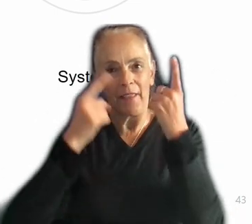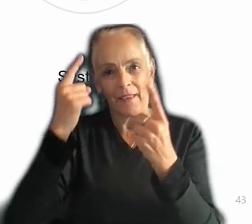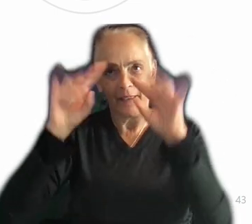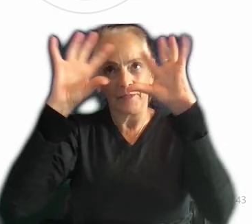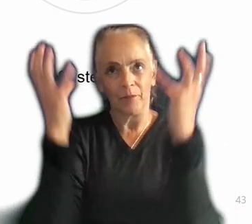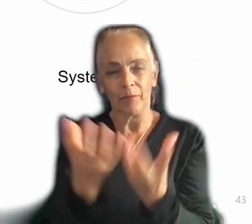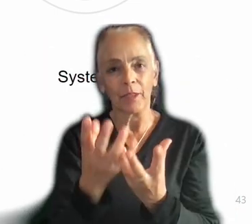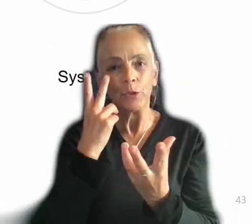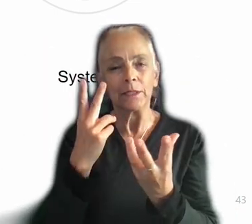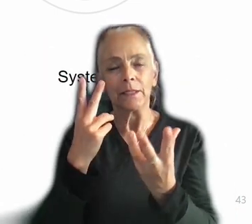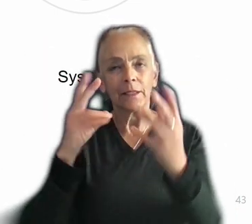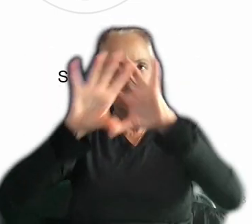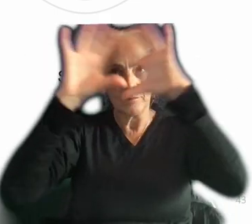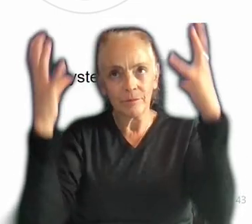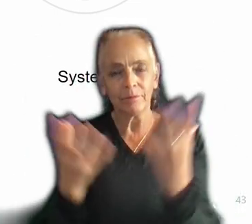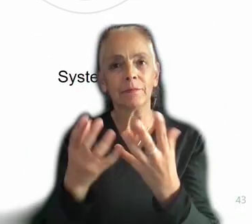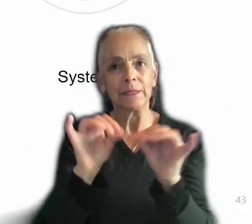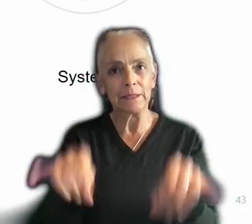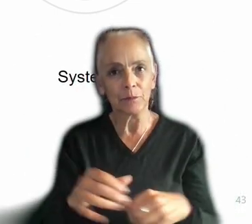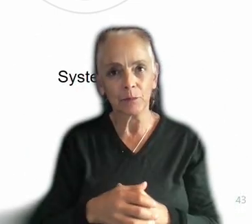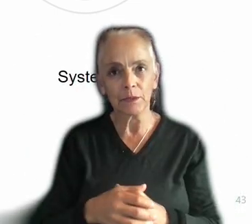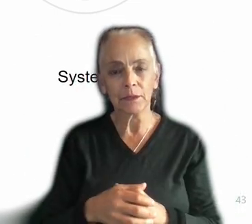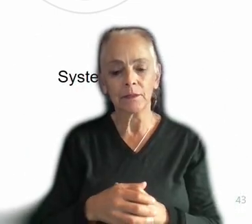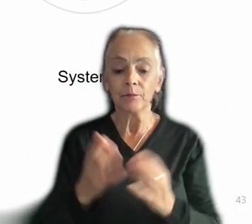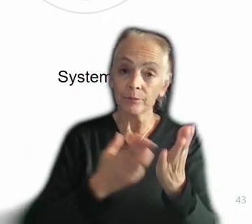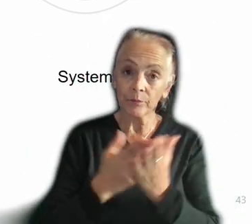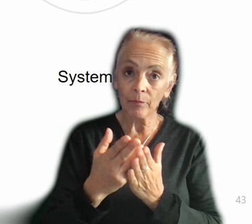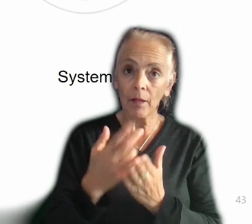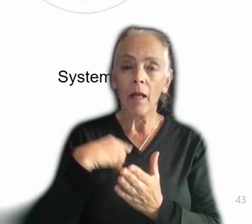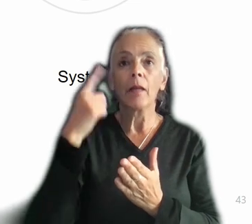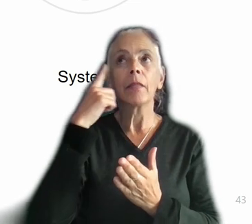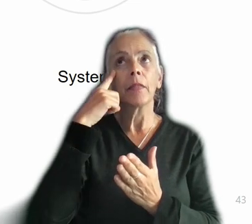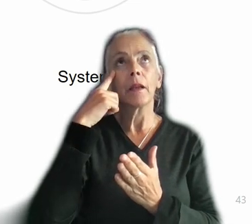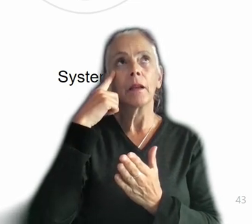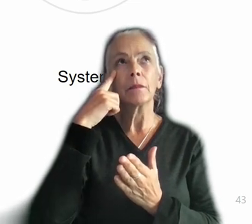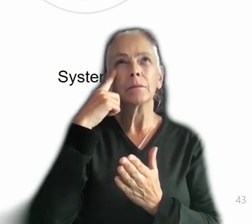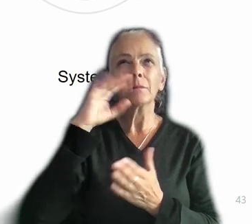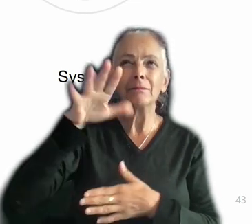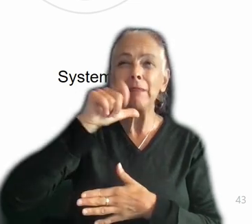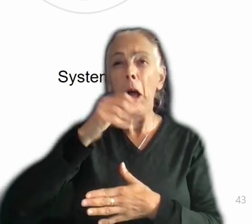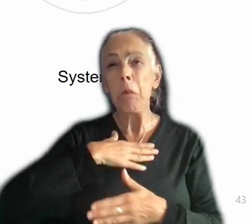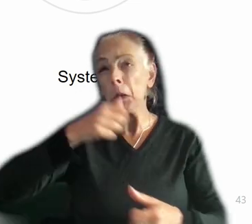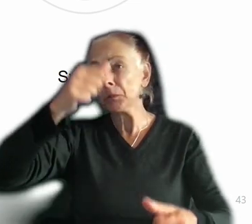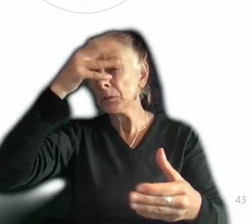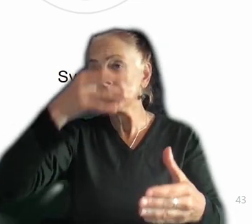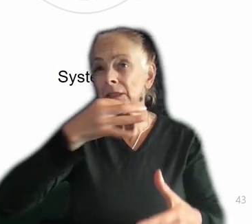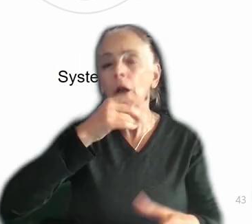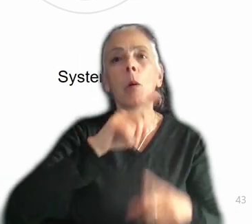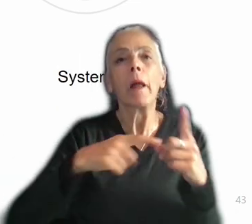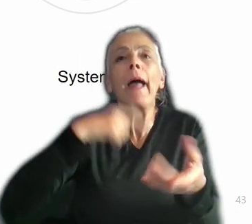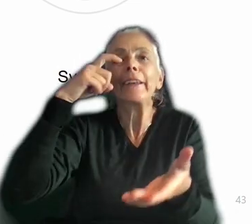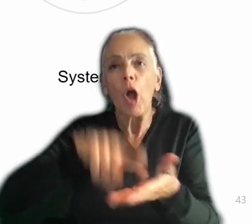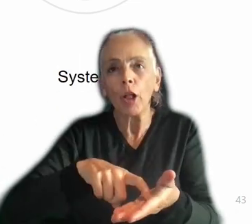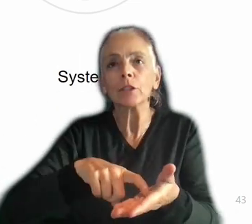I'll be honest and say I think that I wasn't particularly great at this, but at least I acknowledged their existence. Part of this is because I was given